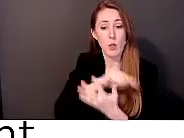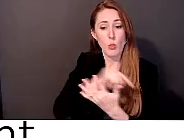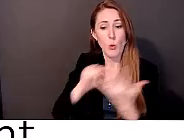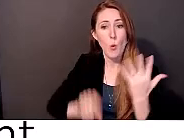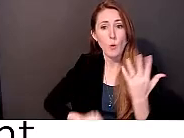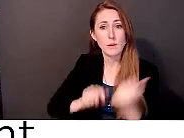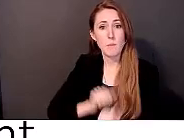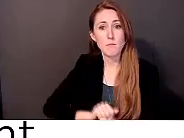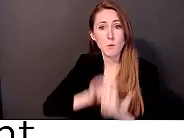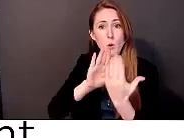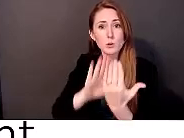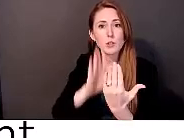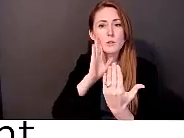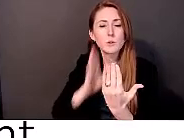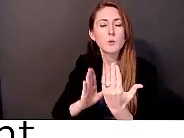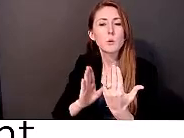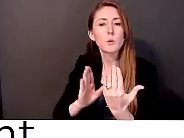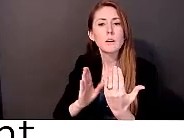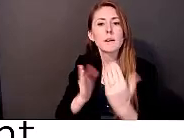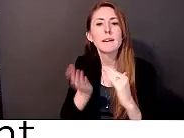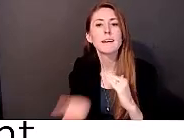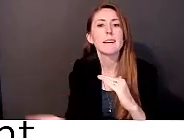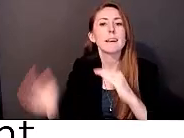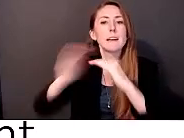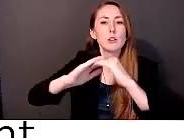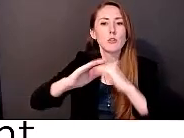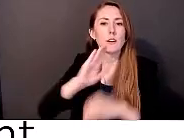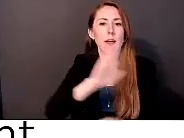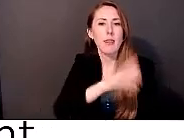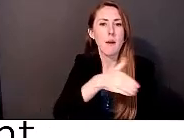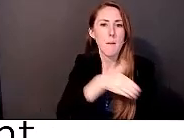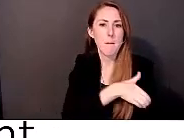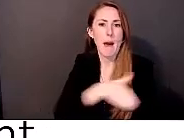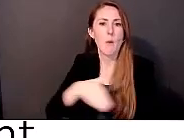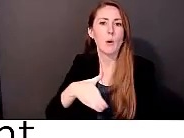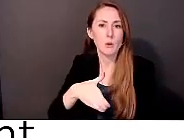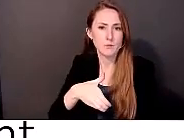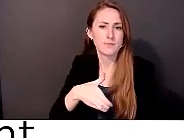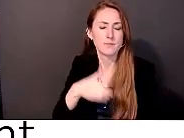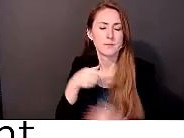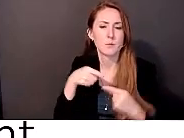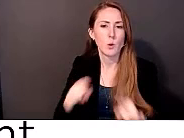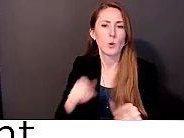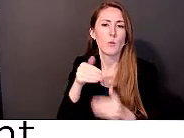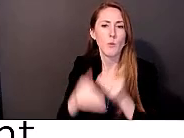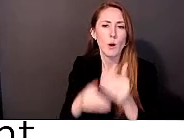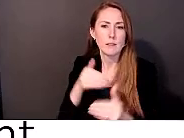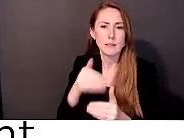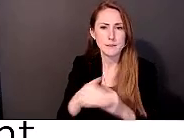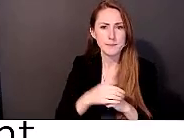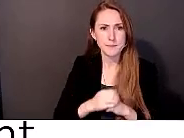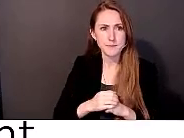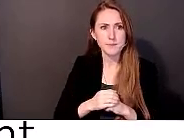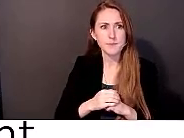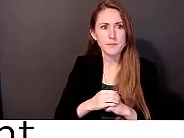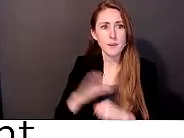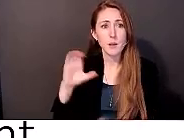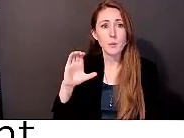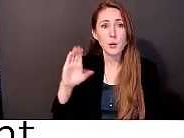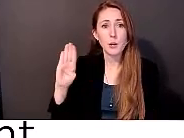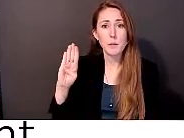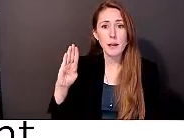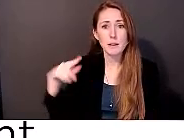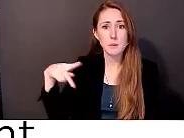voice and their, um, power in the process. Um, and community-based participatory research,